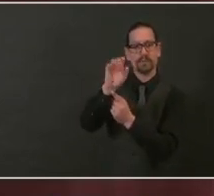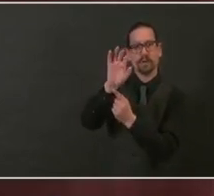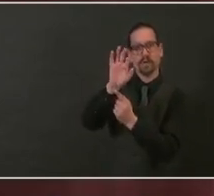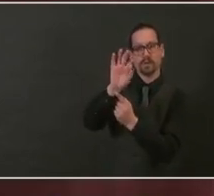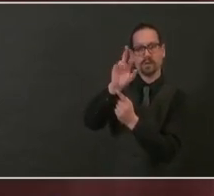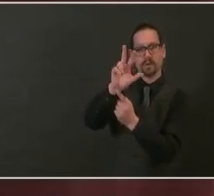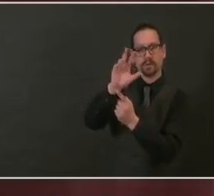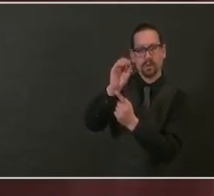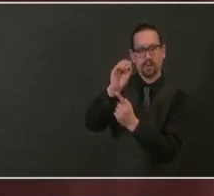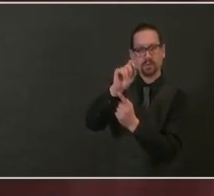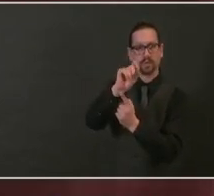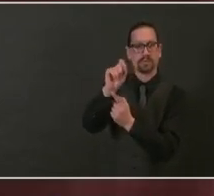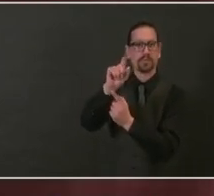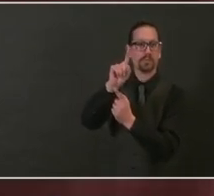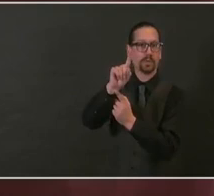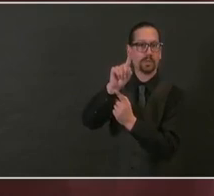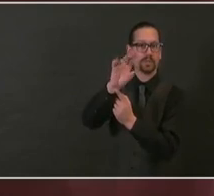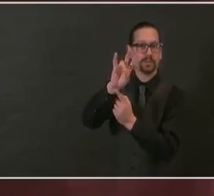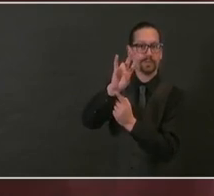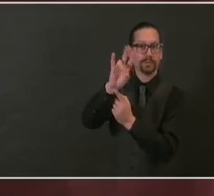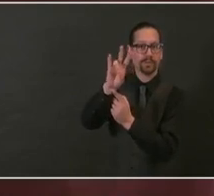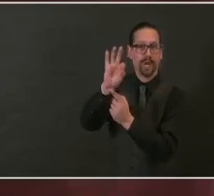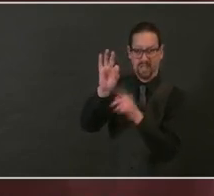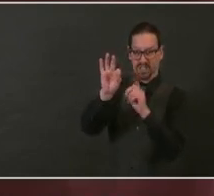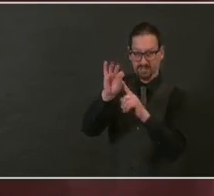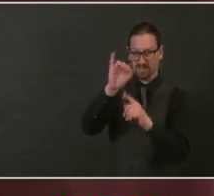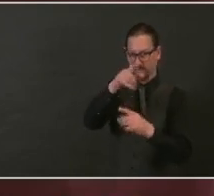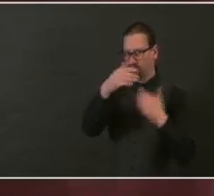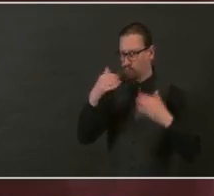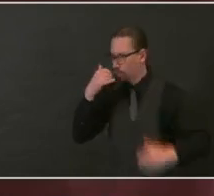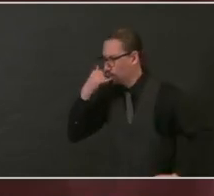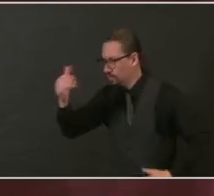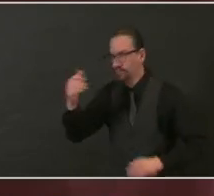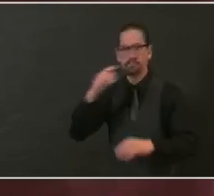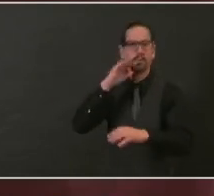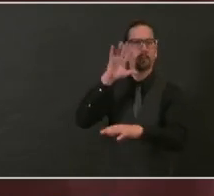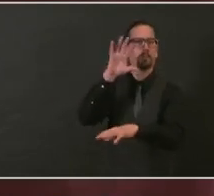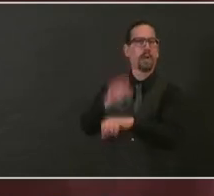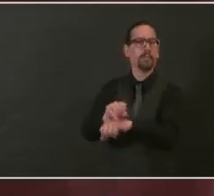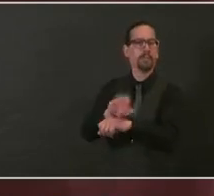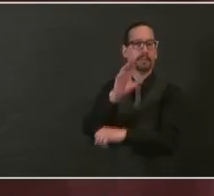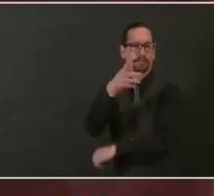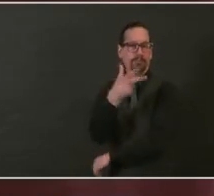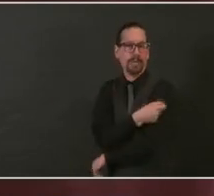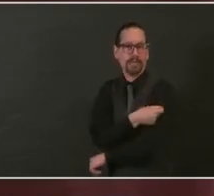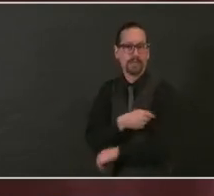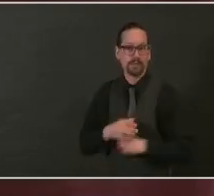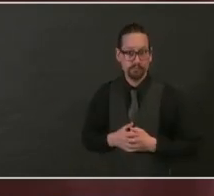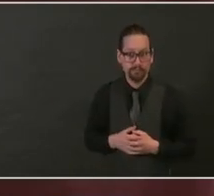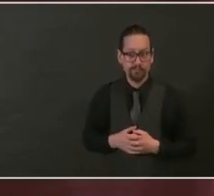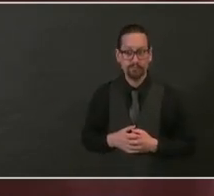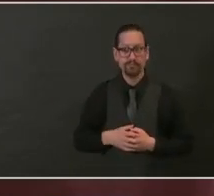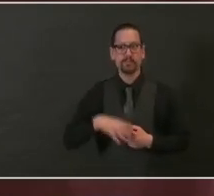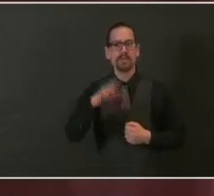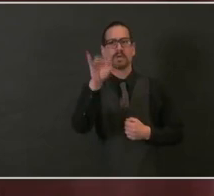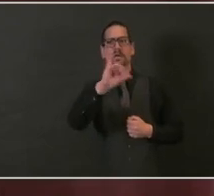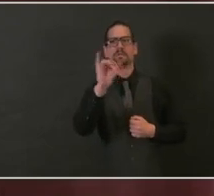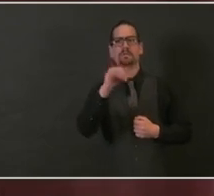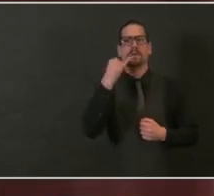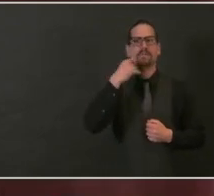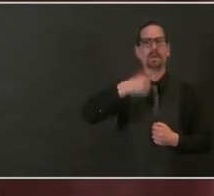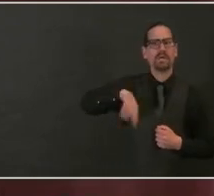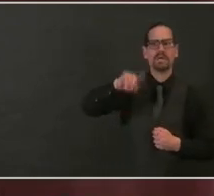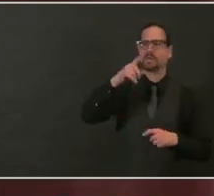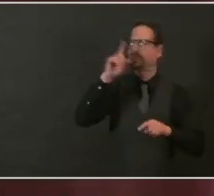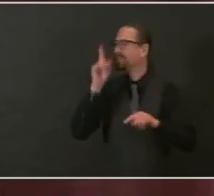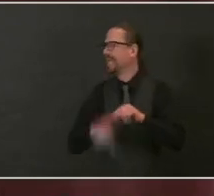We're also taking steps to ensure that we are getting vaccine to Rhode Islanders who cannot leave their homes. To do that, we've created a